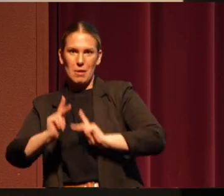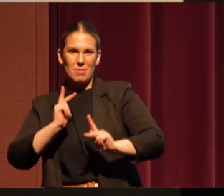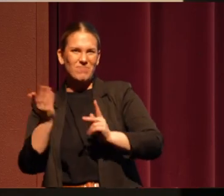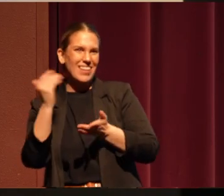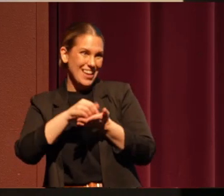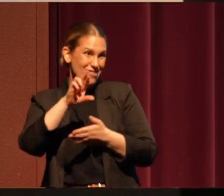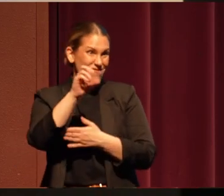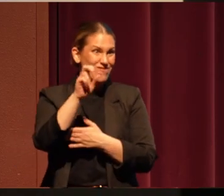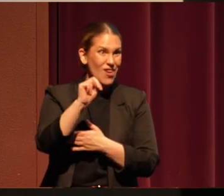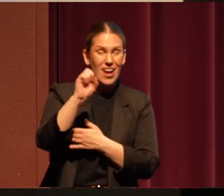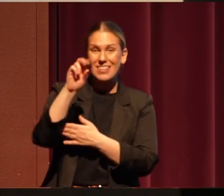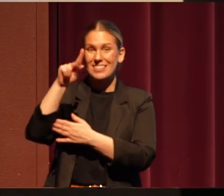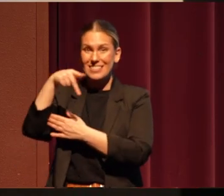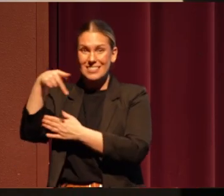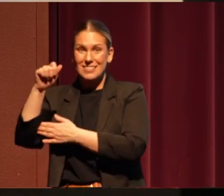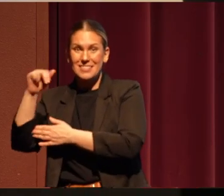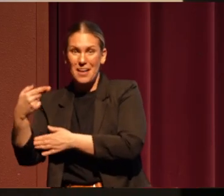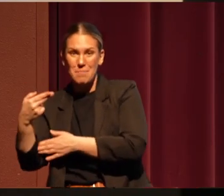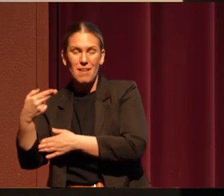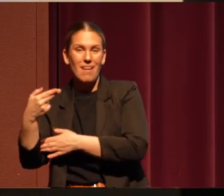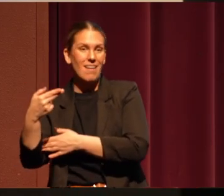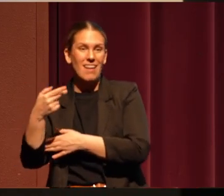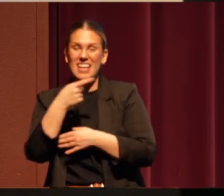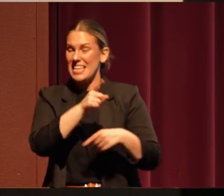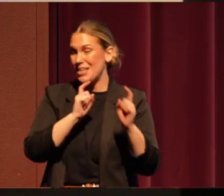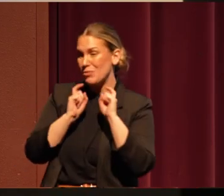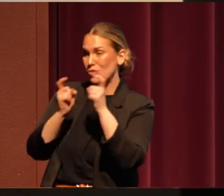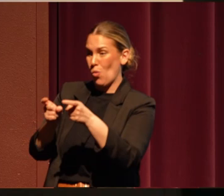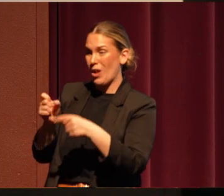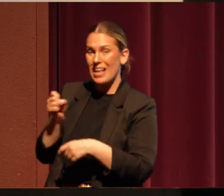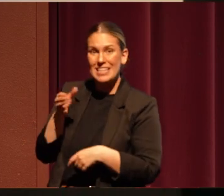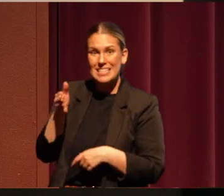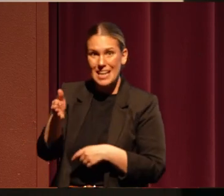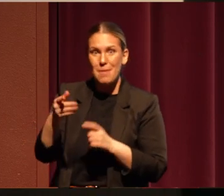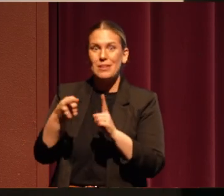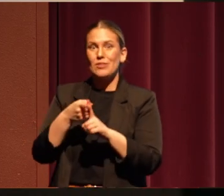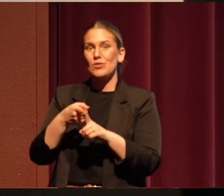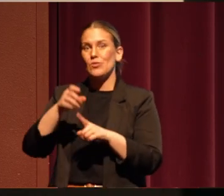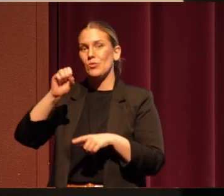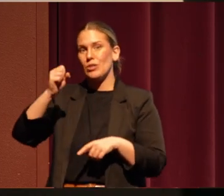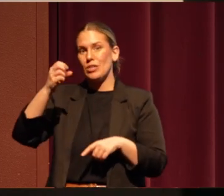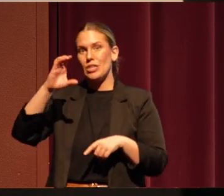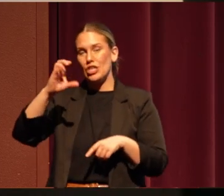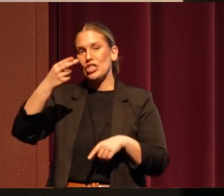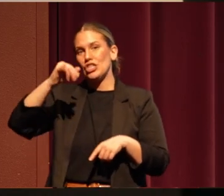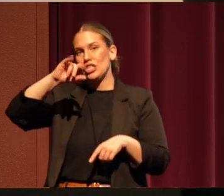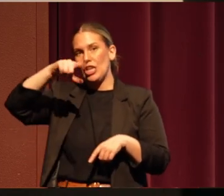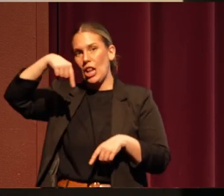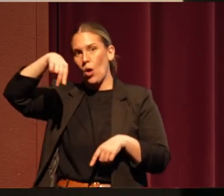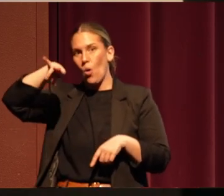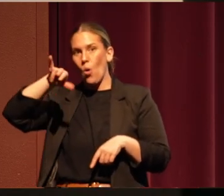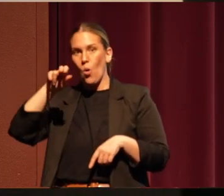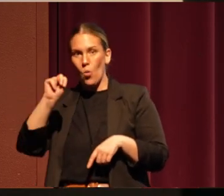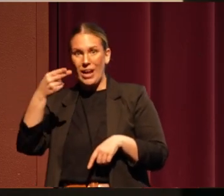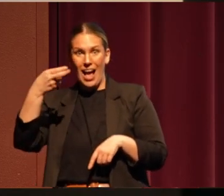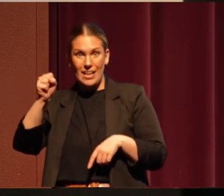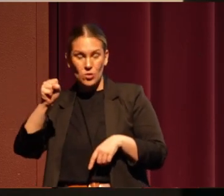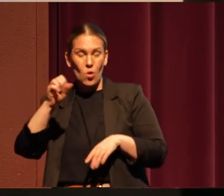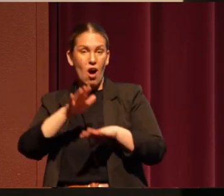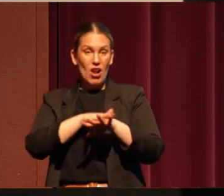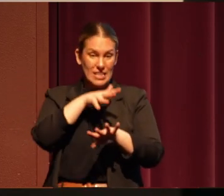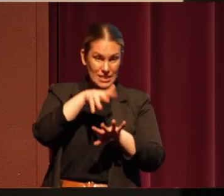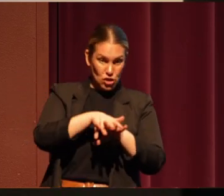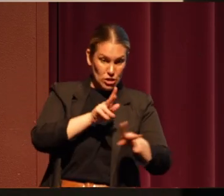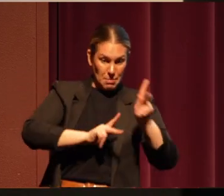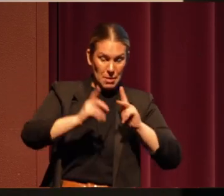Suppa was instrumental in donating salmon to Chiloquan High School, who on Indigenous Peoples Day dug